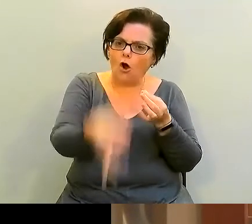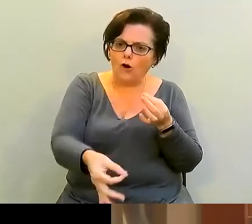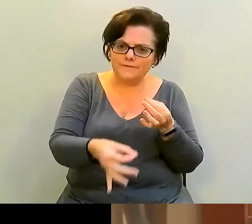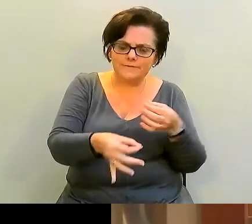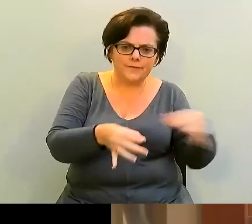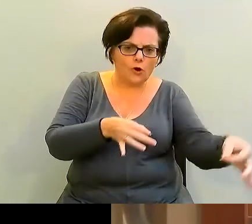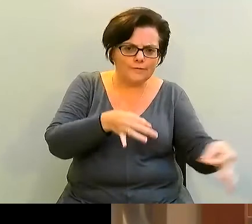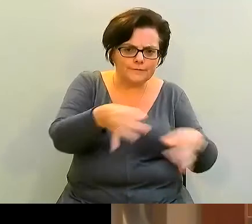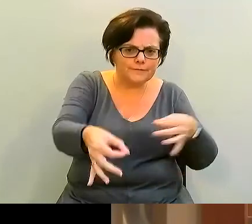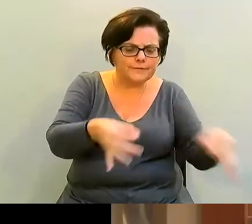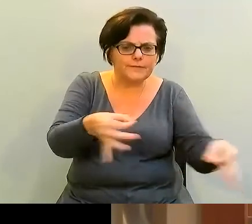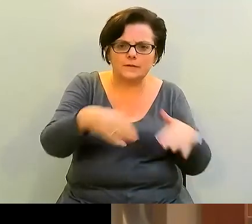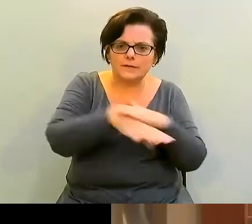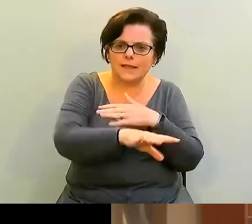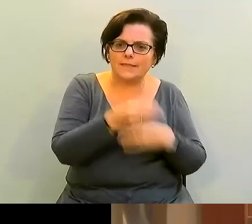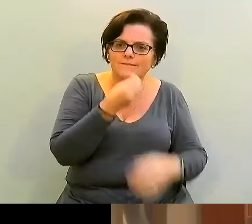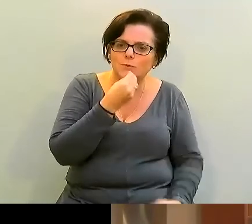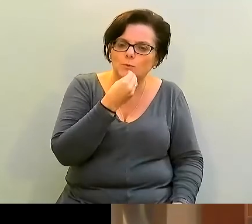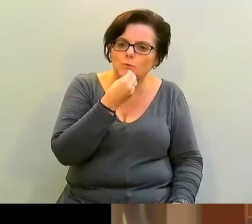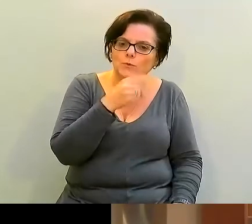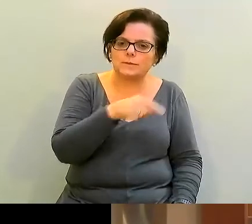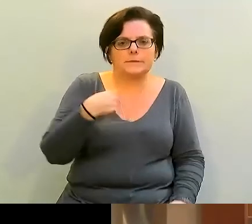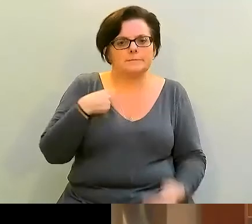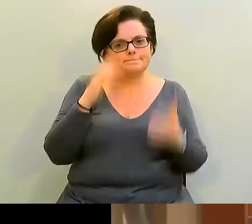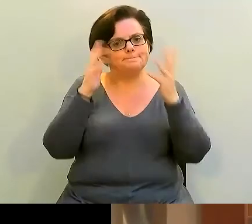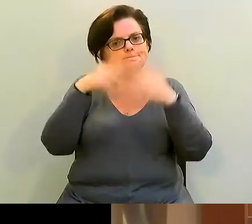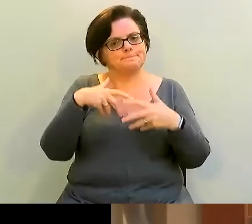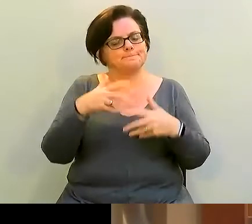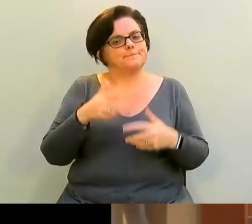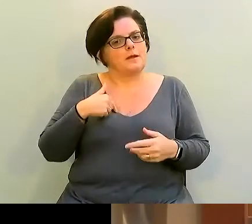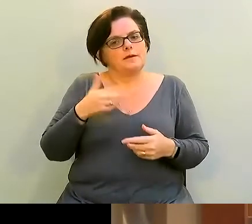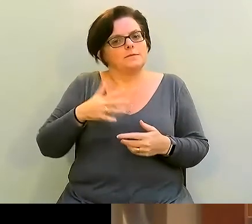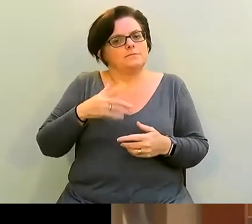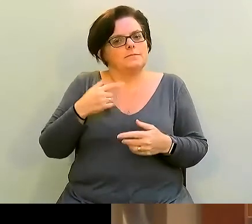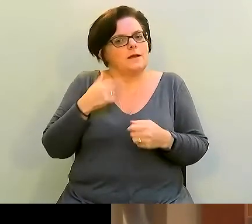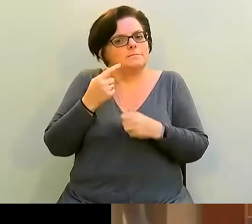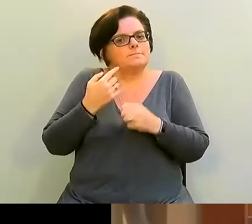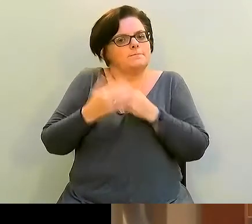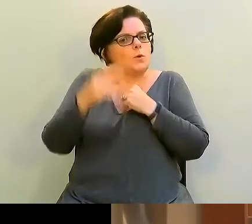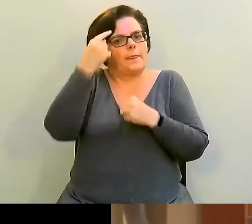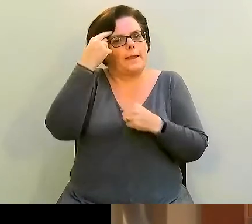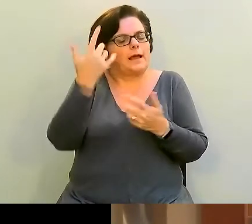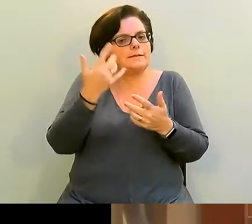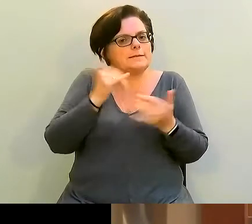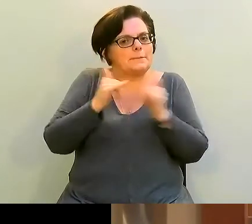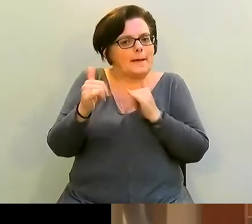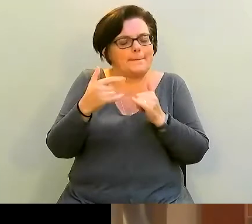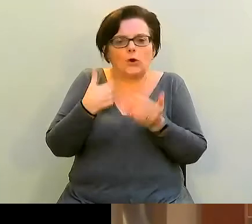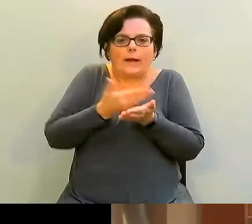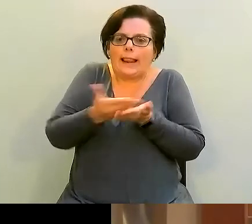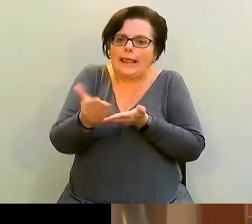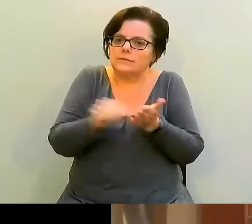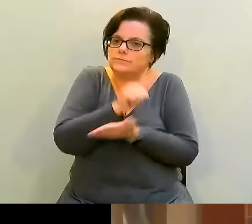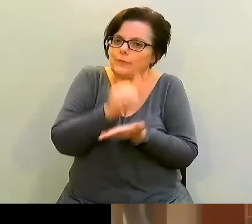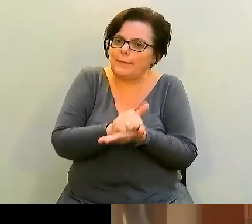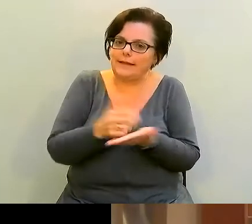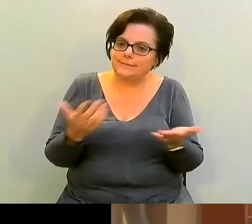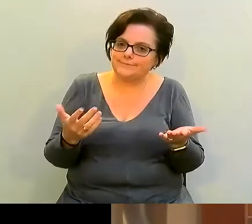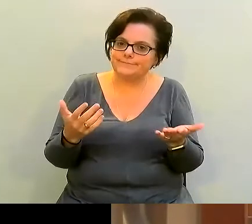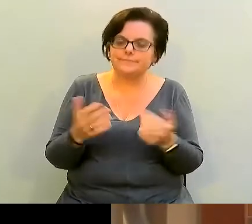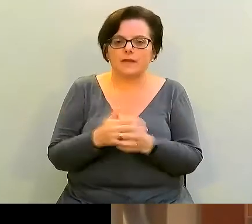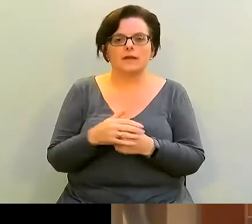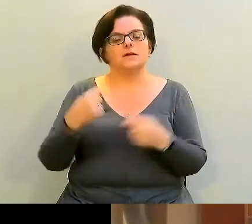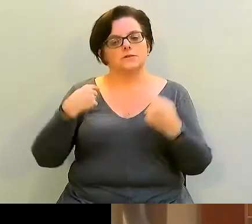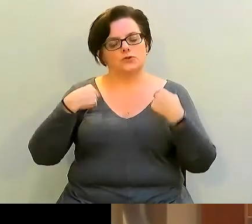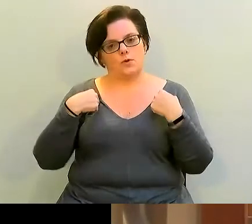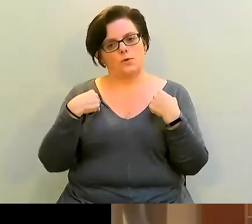the food on occasion and I'm always concerned I don't get them clean enough so I prefer one of these and then all I'm going to do is